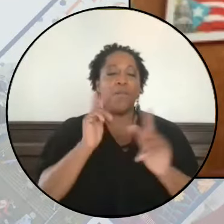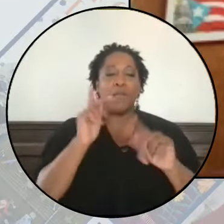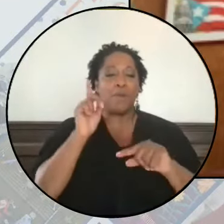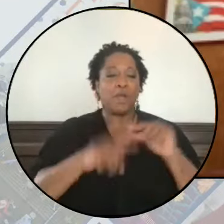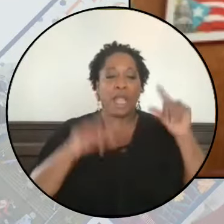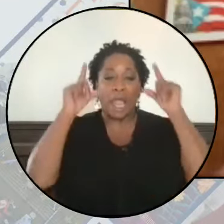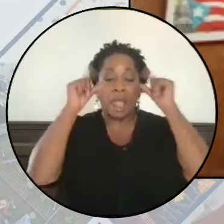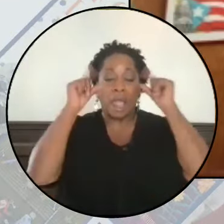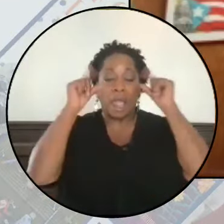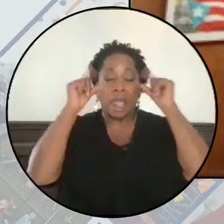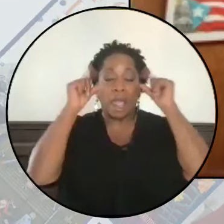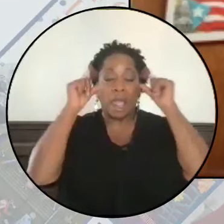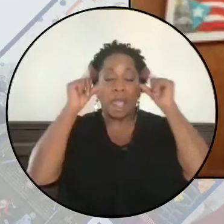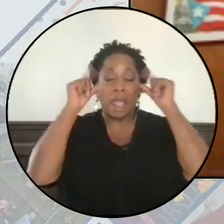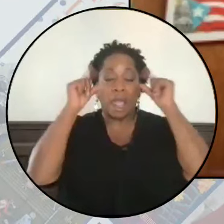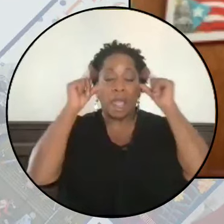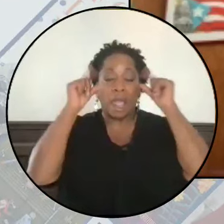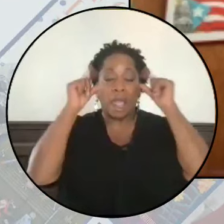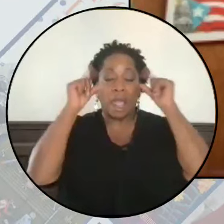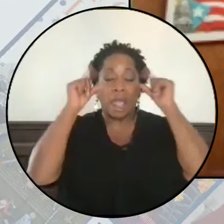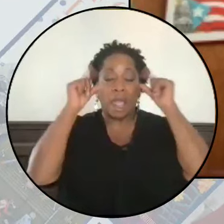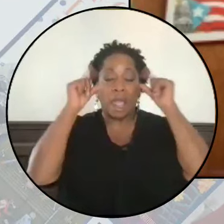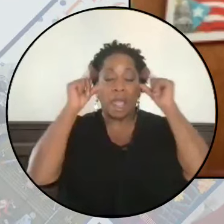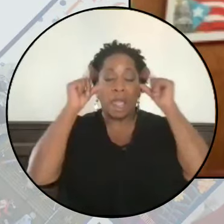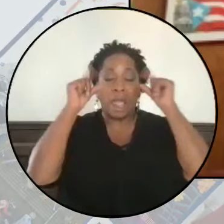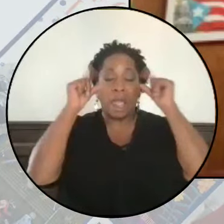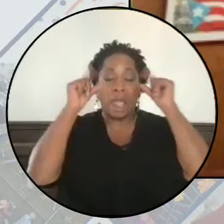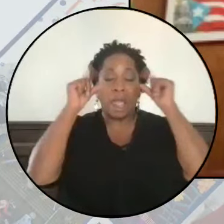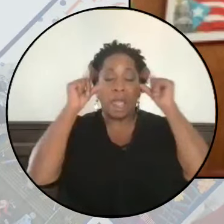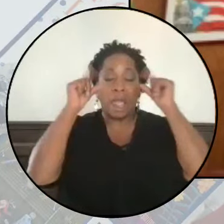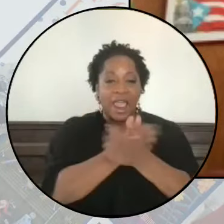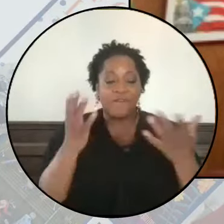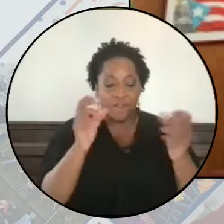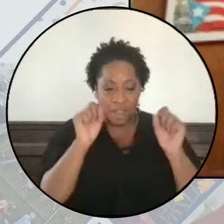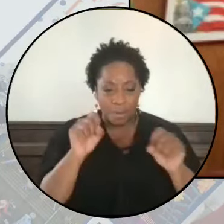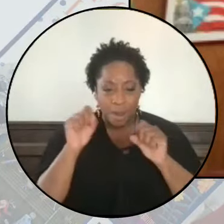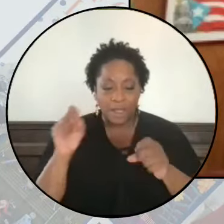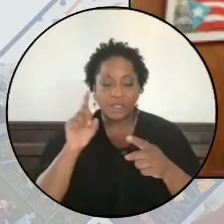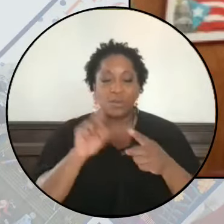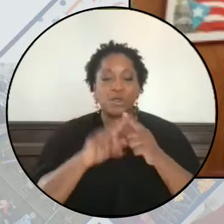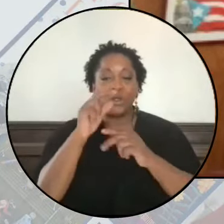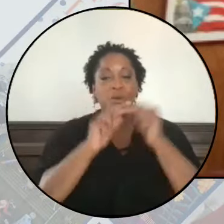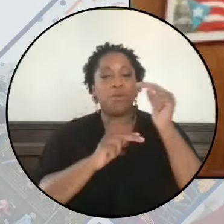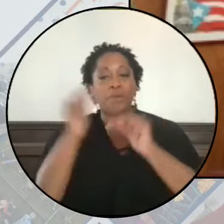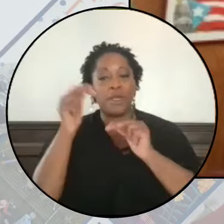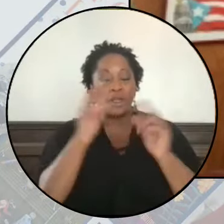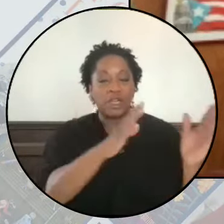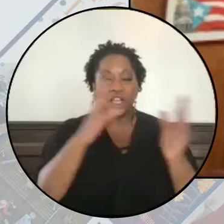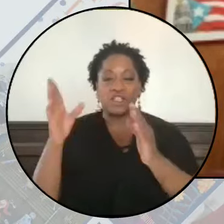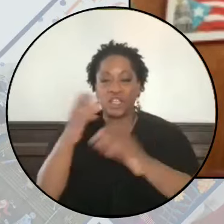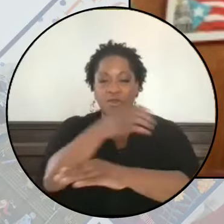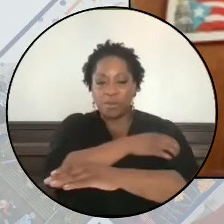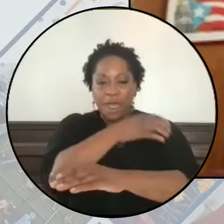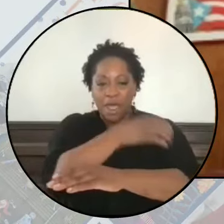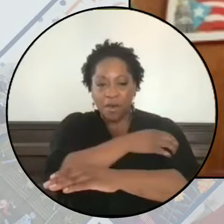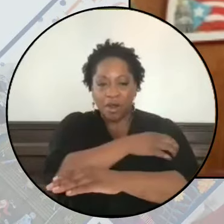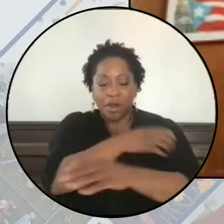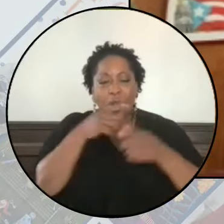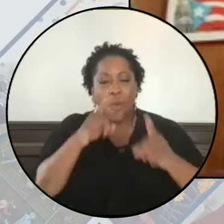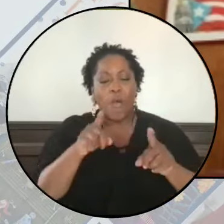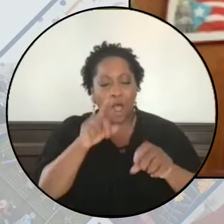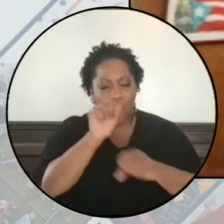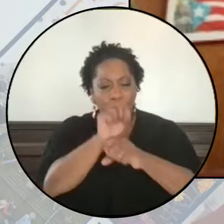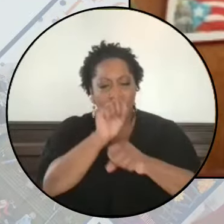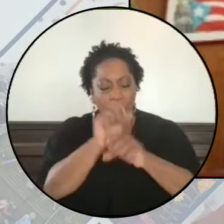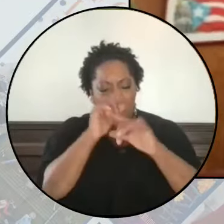eye to this. And let's continue to do that, to do everything we can to build and shift power. But while we